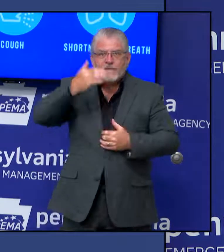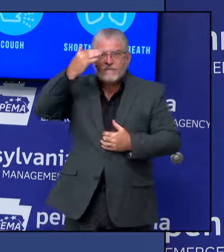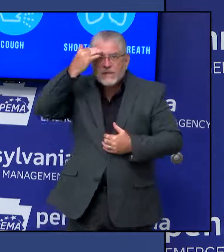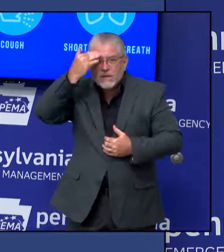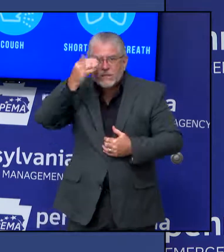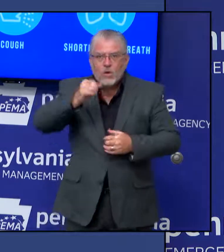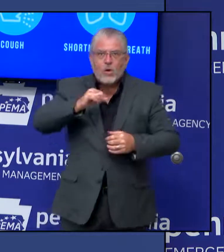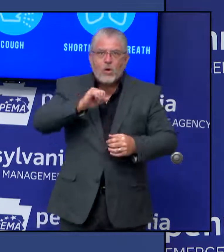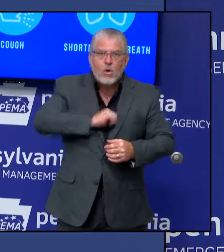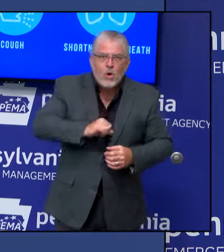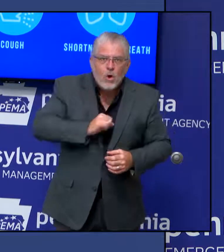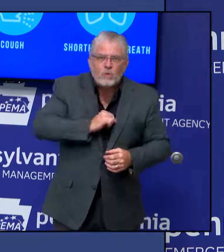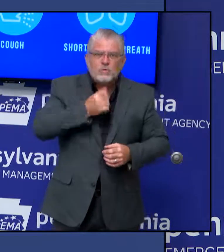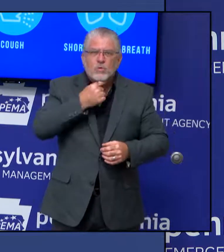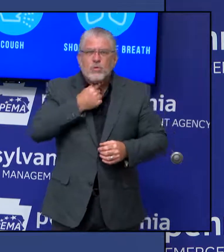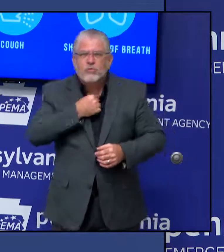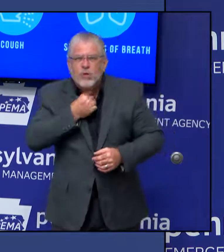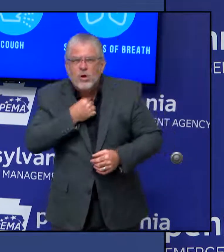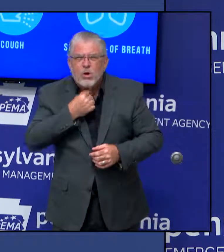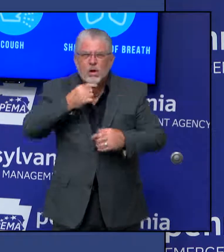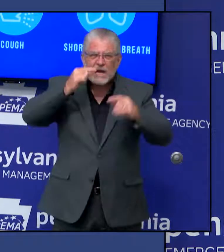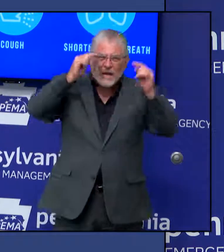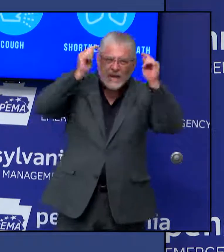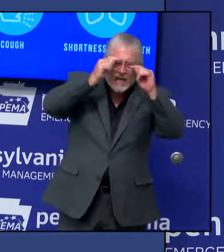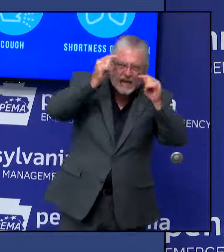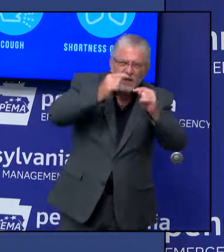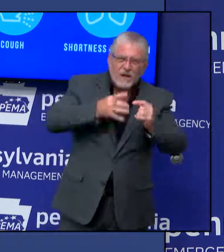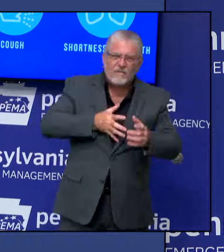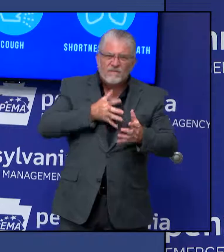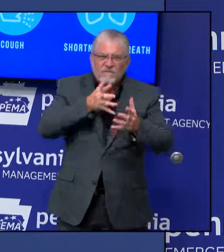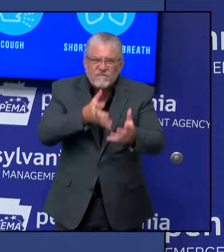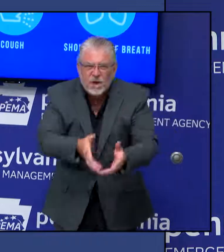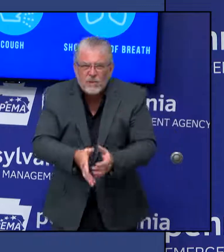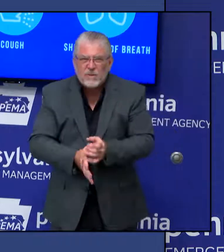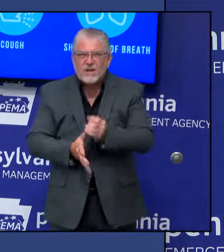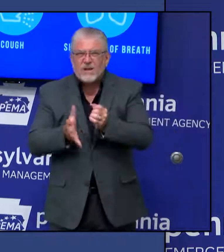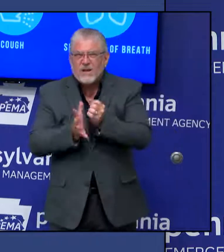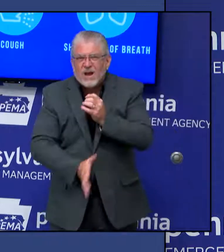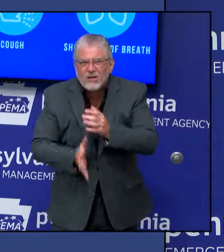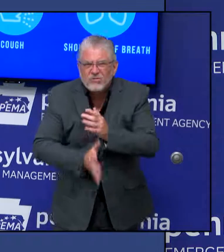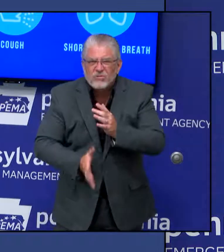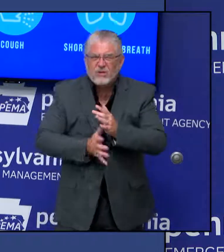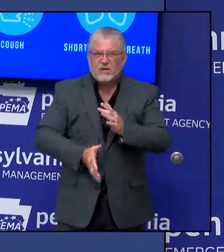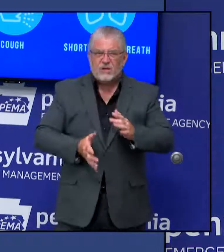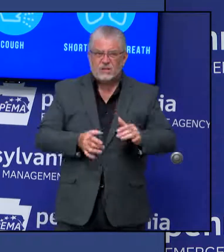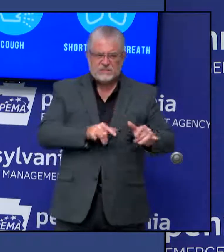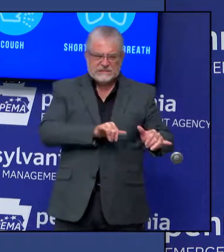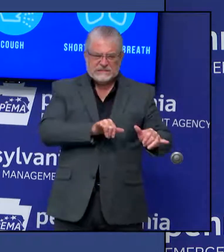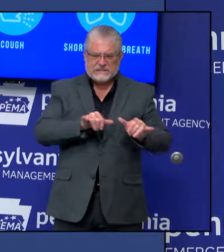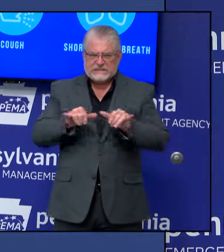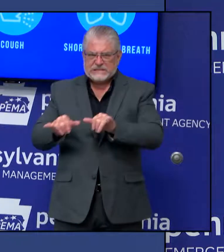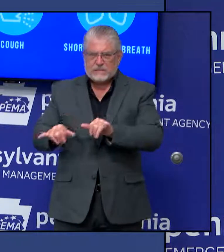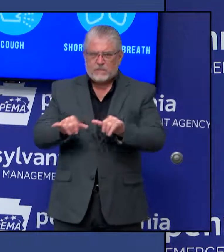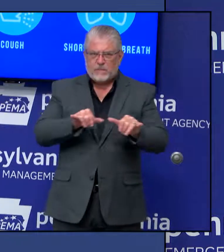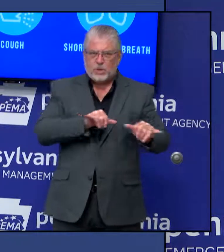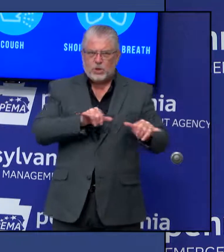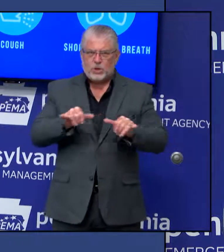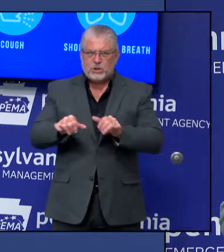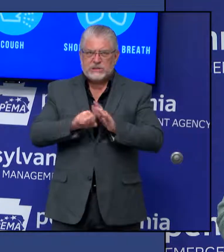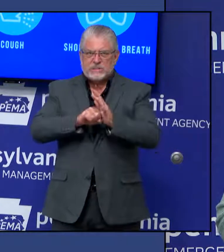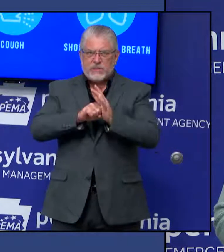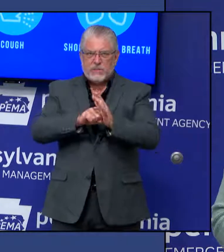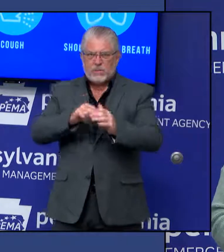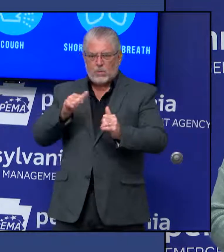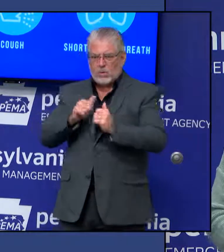fatigue, tiredness, vomiting, diarrhea, are really the very same symptoms that can occur with COVID-19.